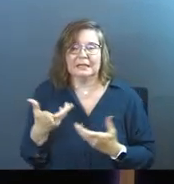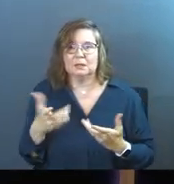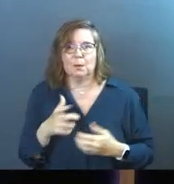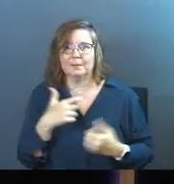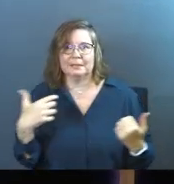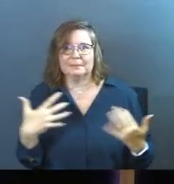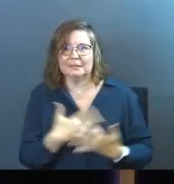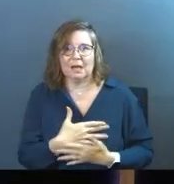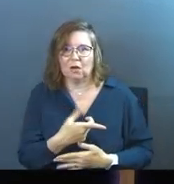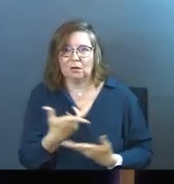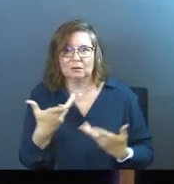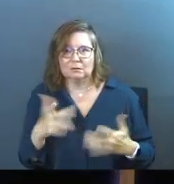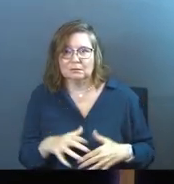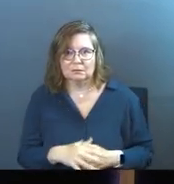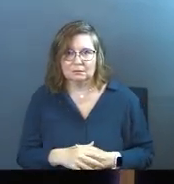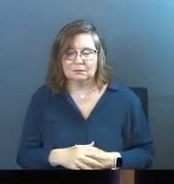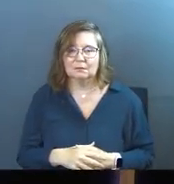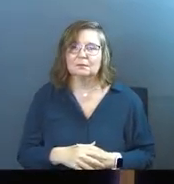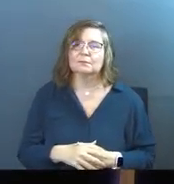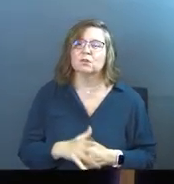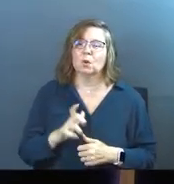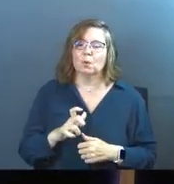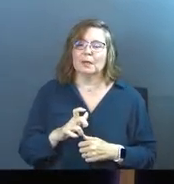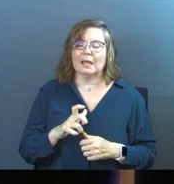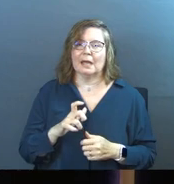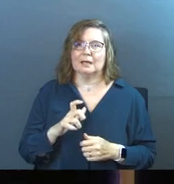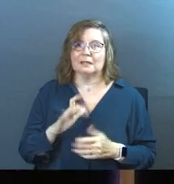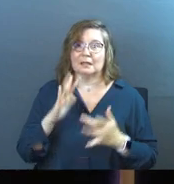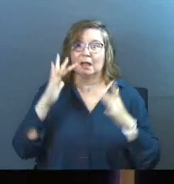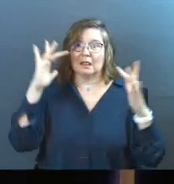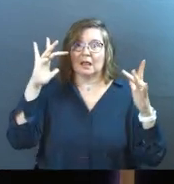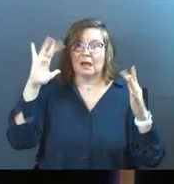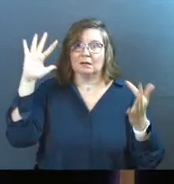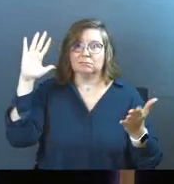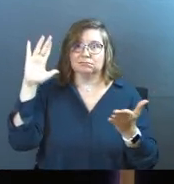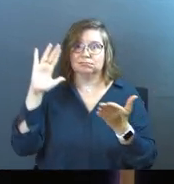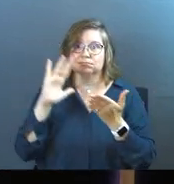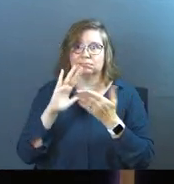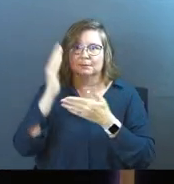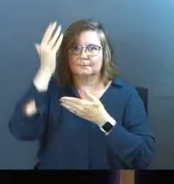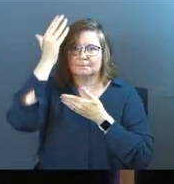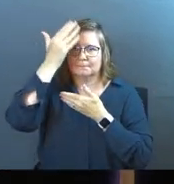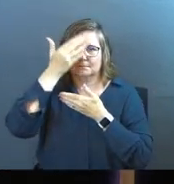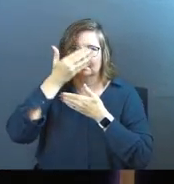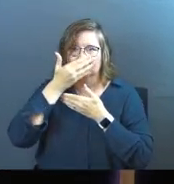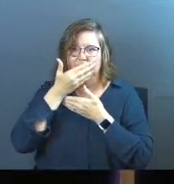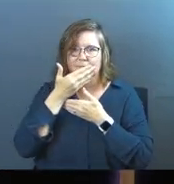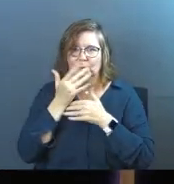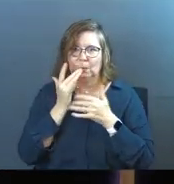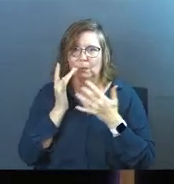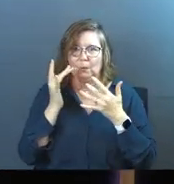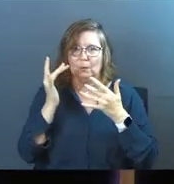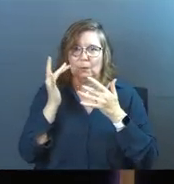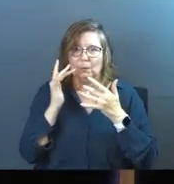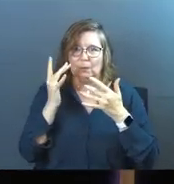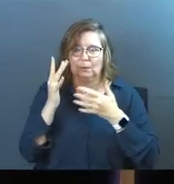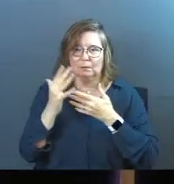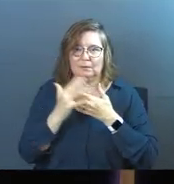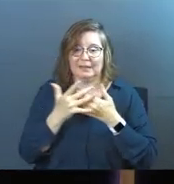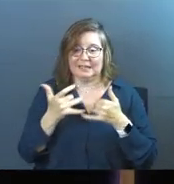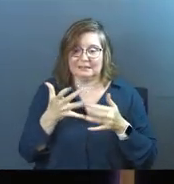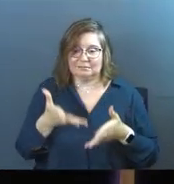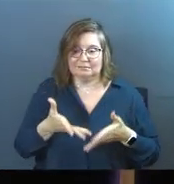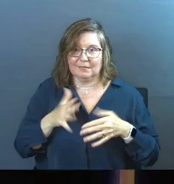doesn't want them to be scared. So he has to diminish the glory of God that's still lingering on his physical